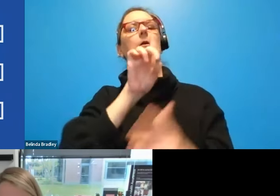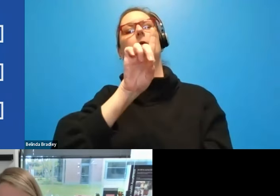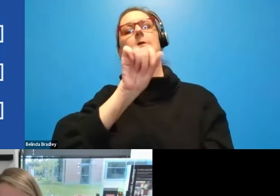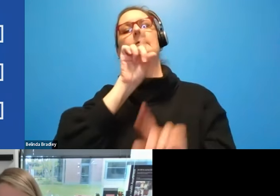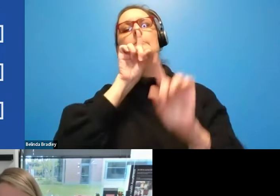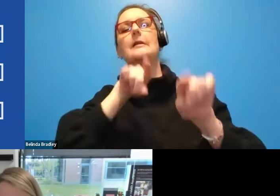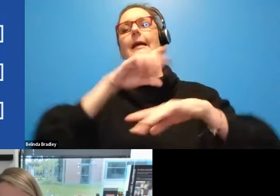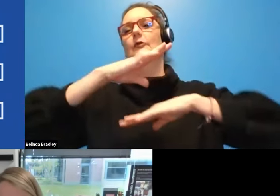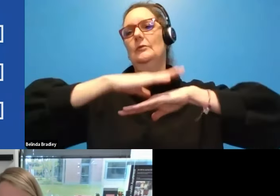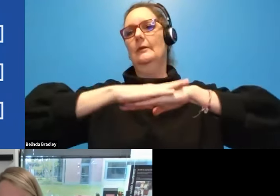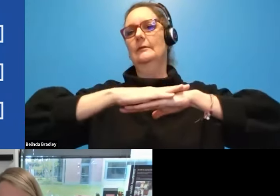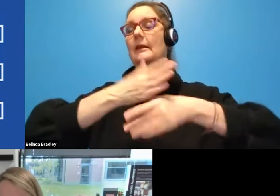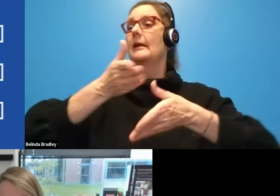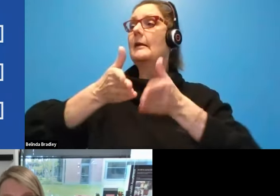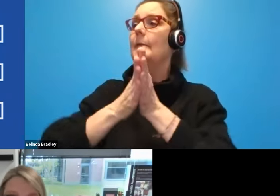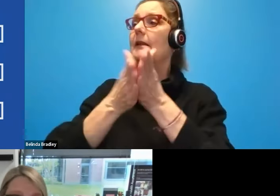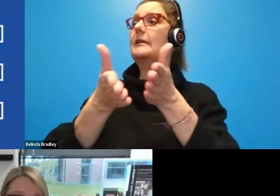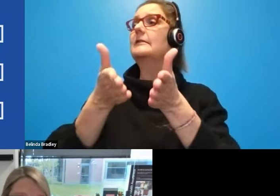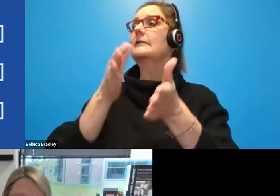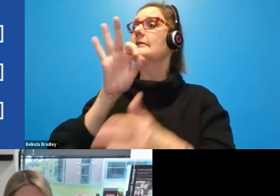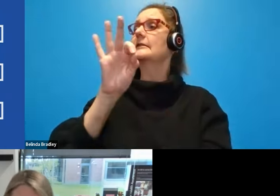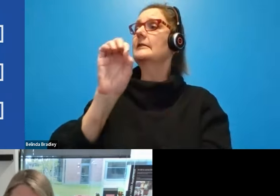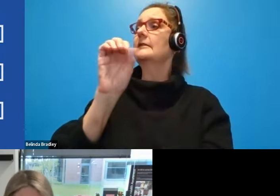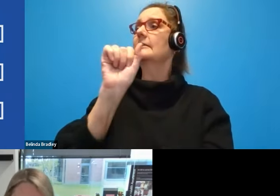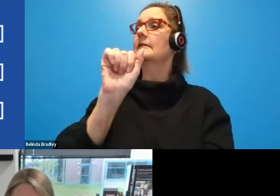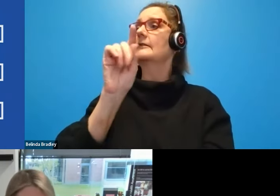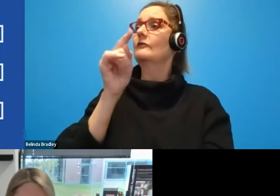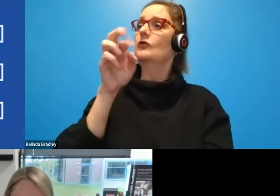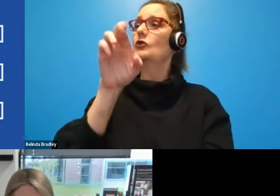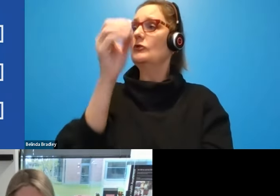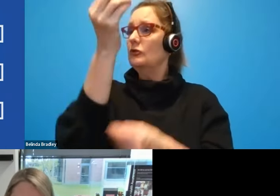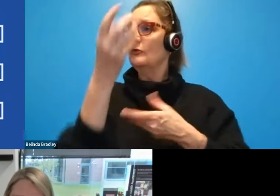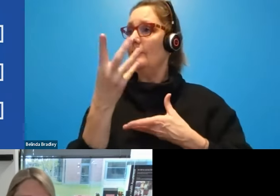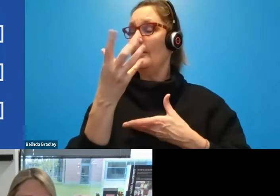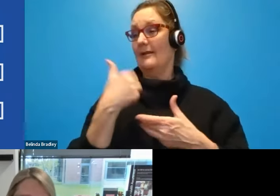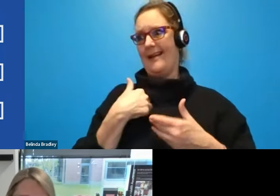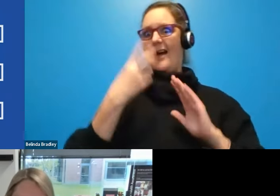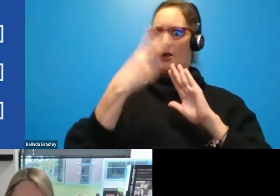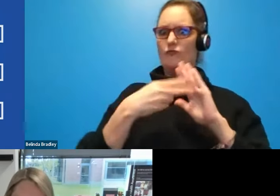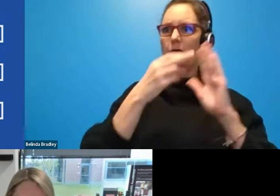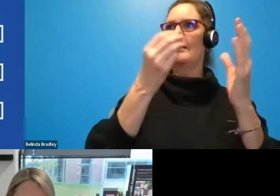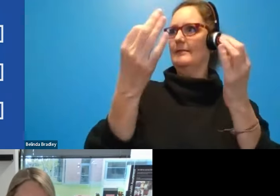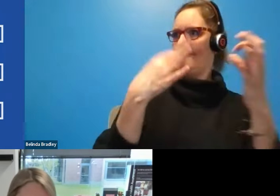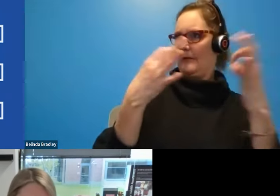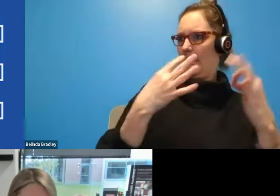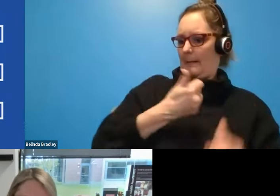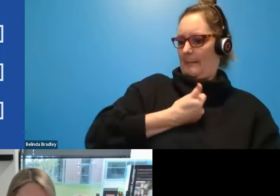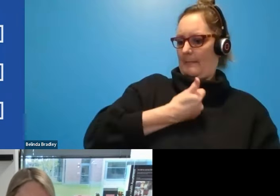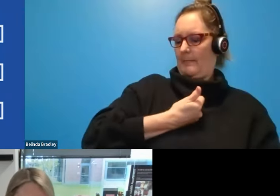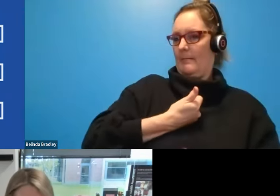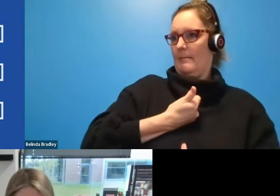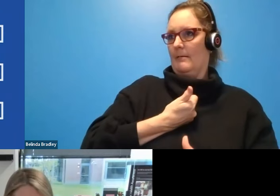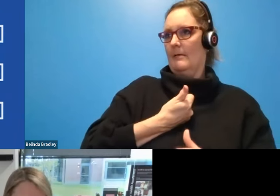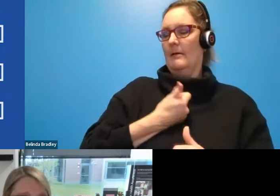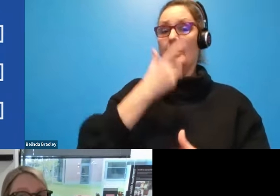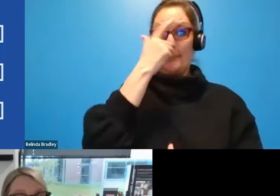please get that feature information to us and know that I'm constantly looking at the feedback. Uh, that's coming in because we've come